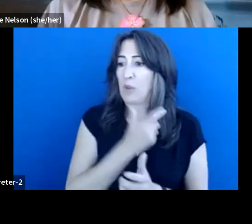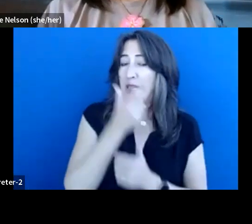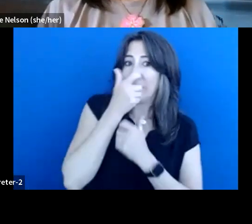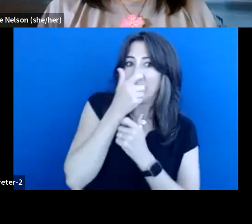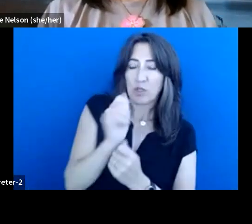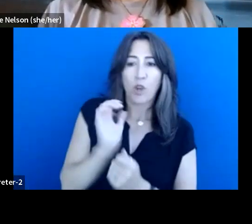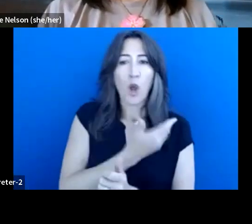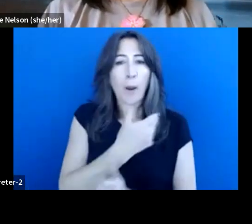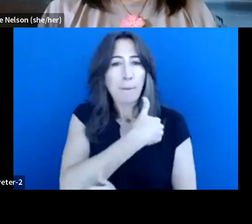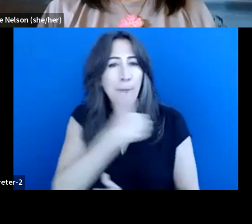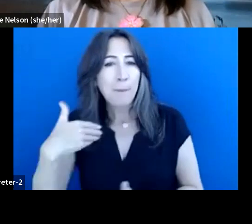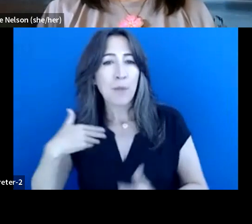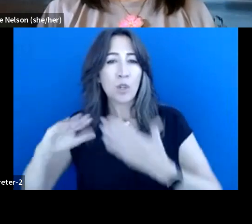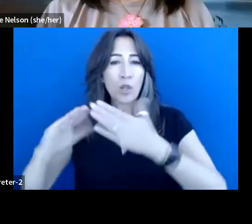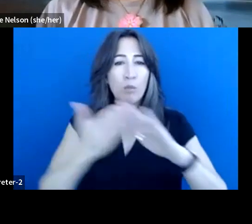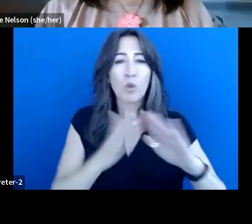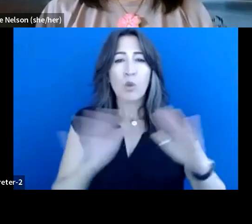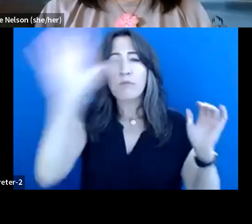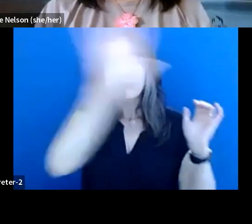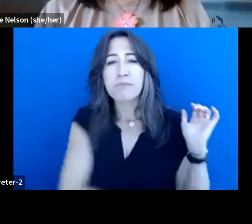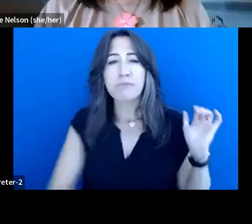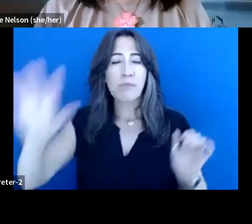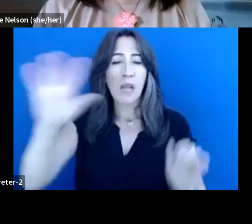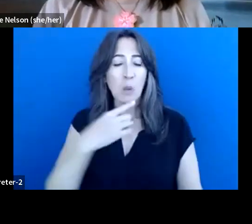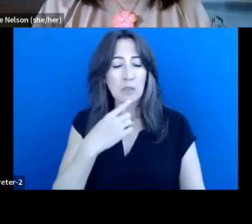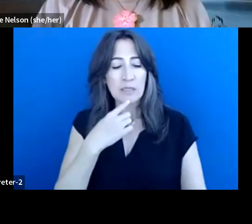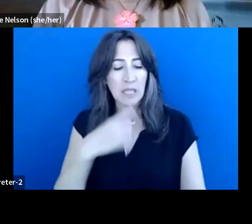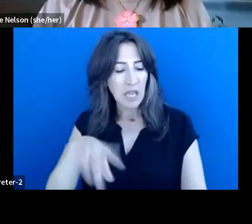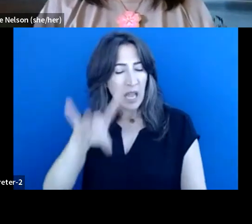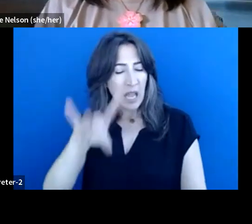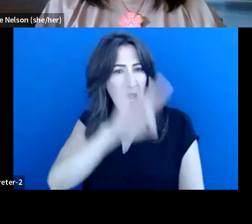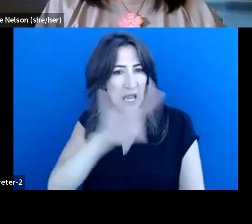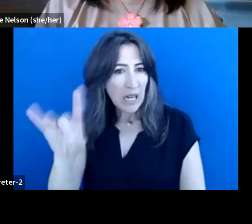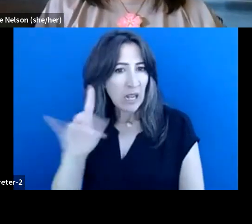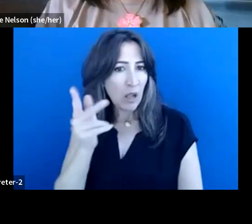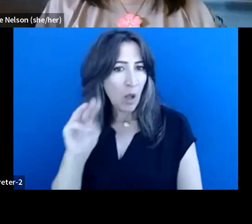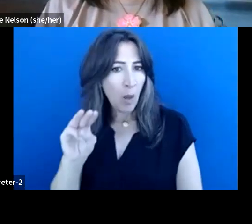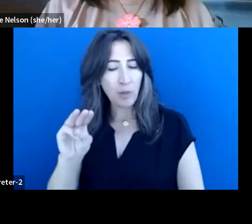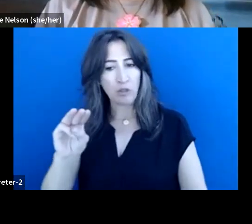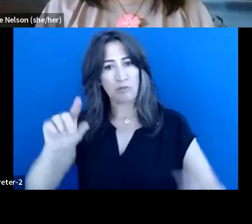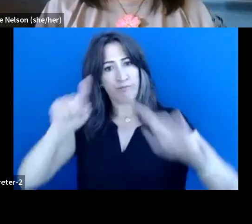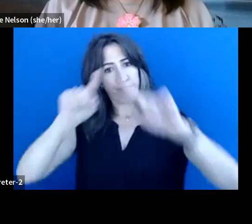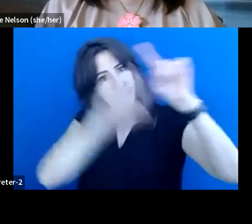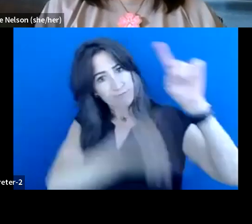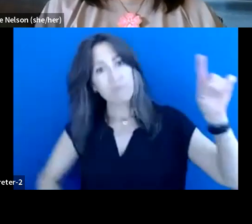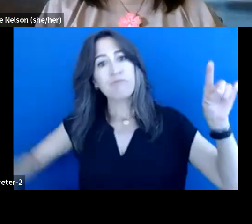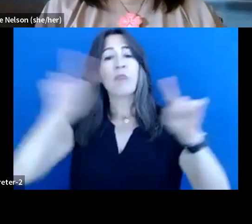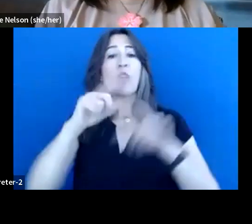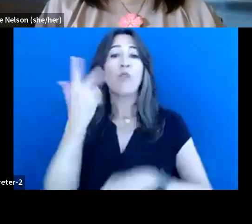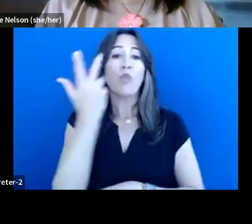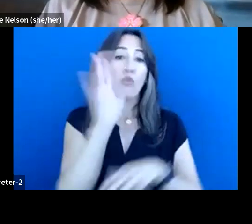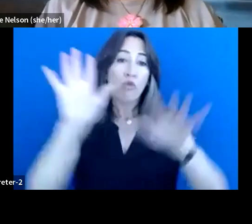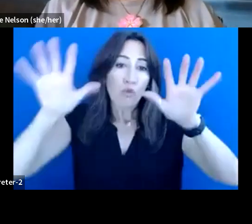encompass probably 88 kilometers, square kilometers of marine ecosystems.